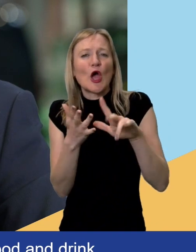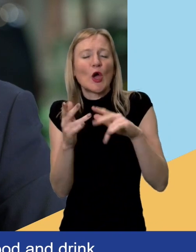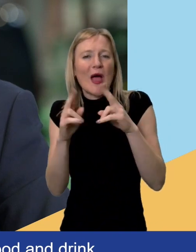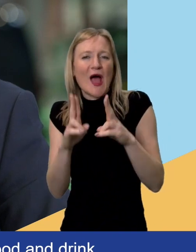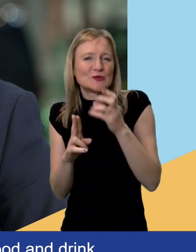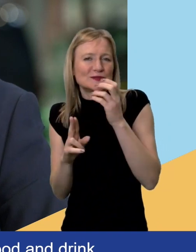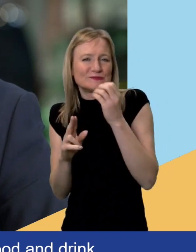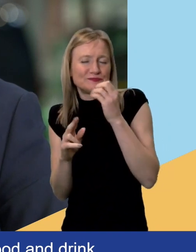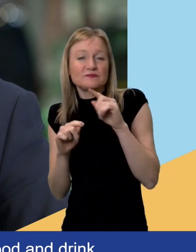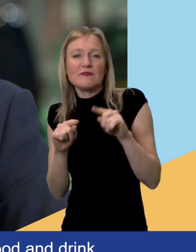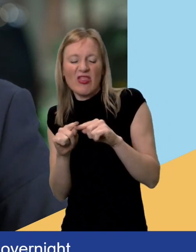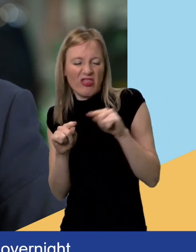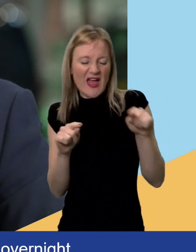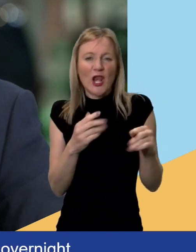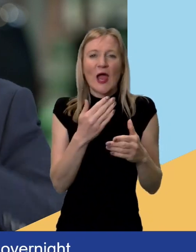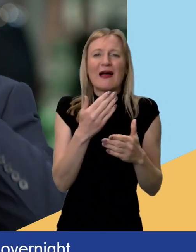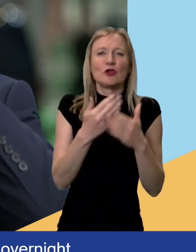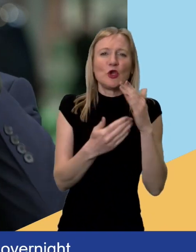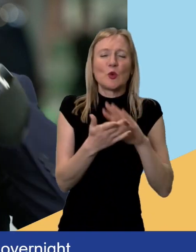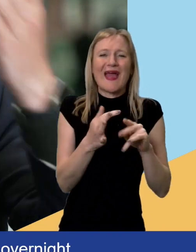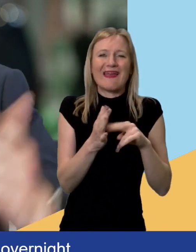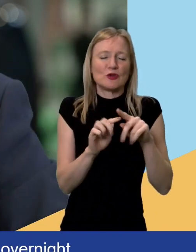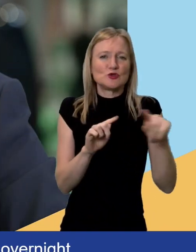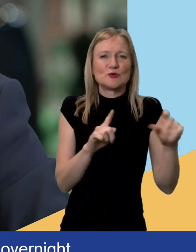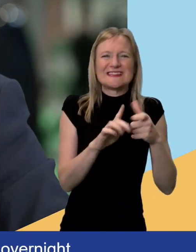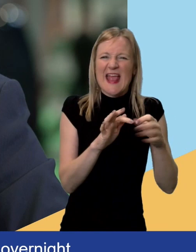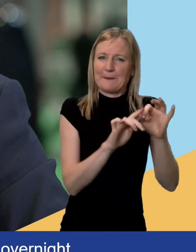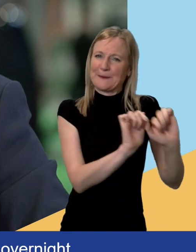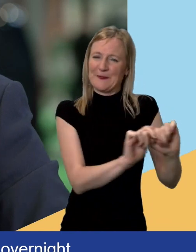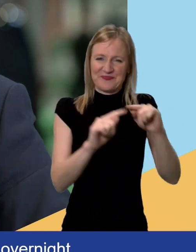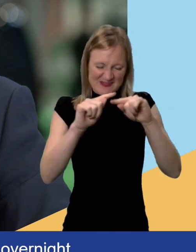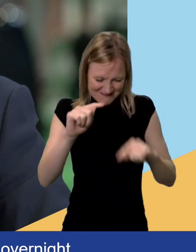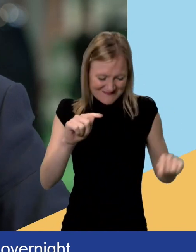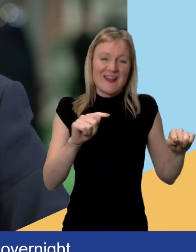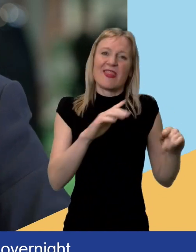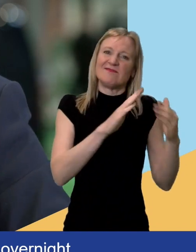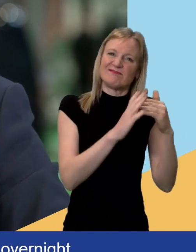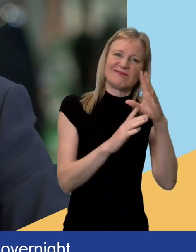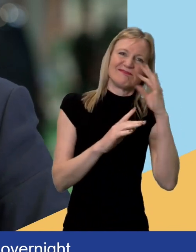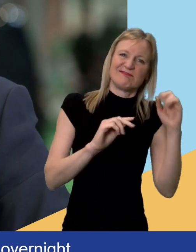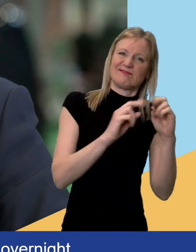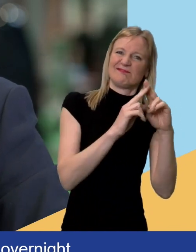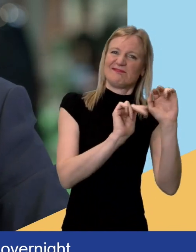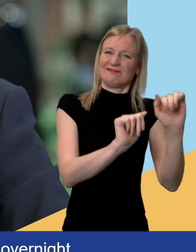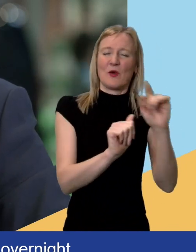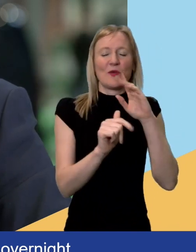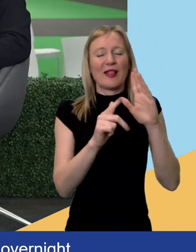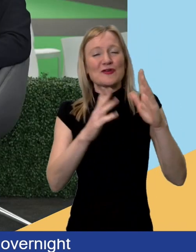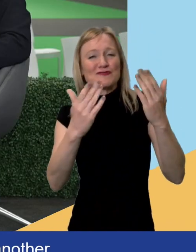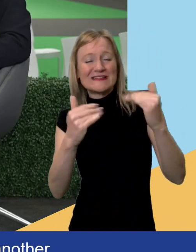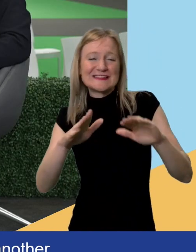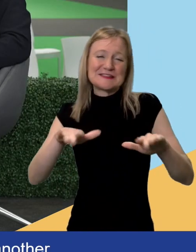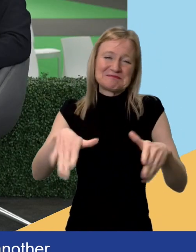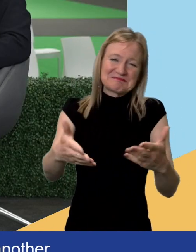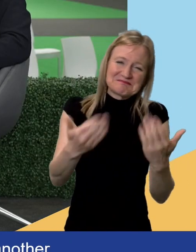to Dieppe. And then drive into Paris where we have another awards ceremony. We're greeted by the French mayor. It's good fun. So